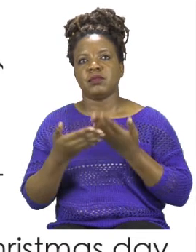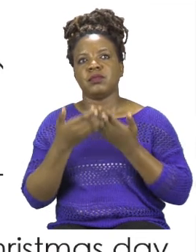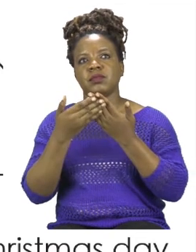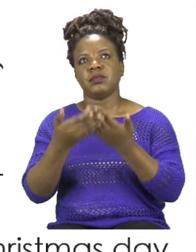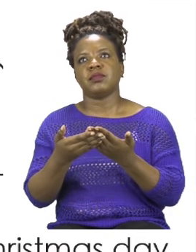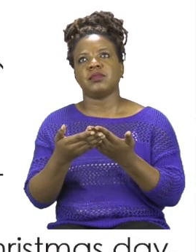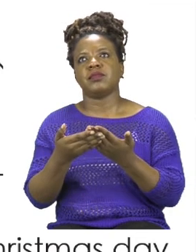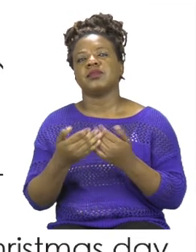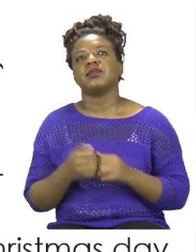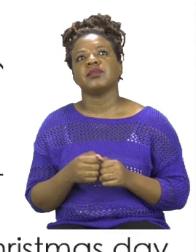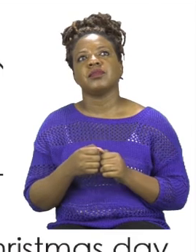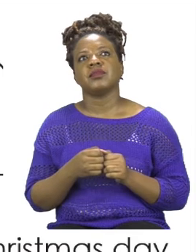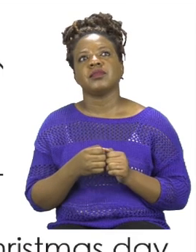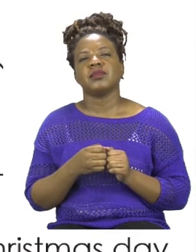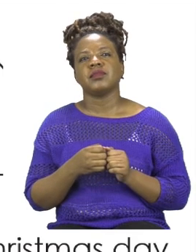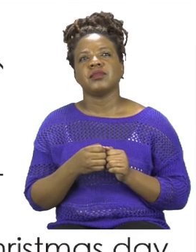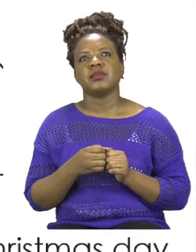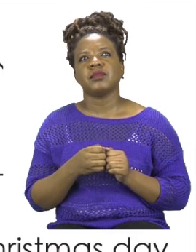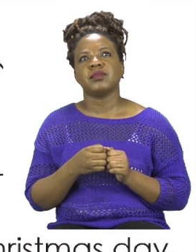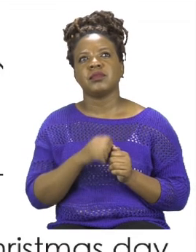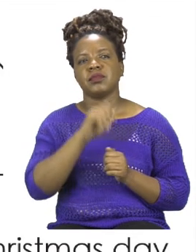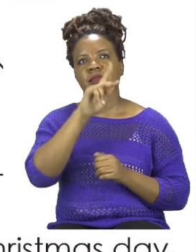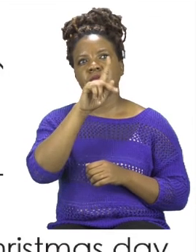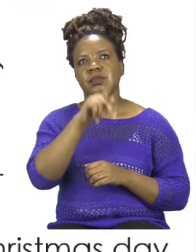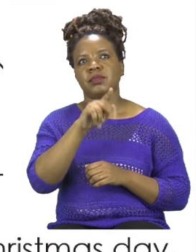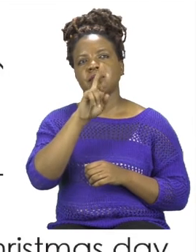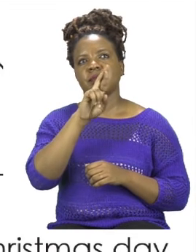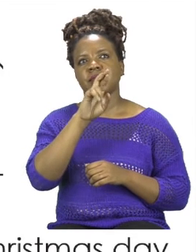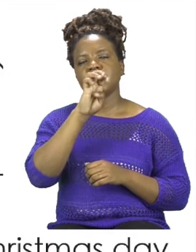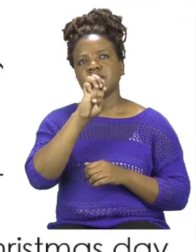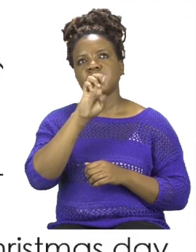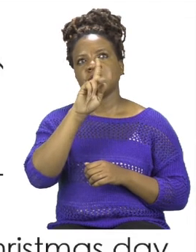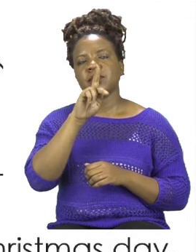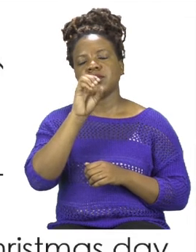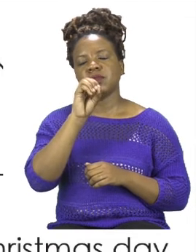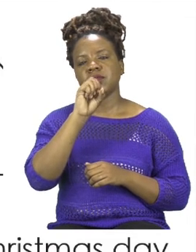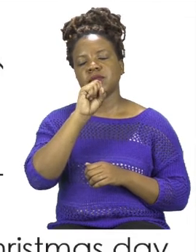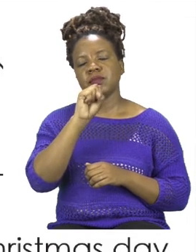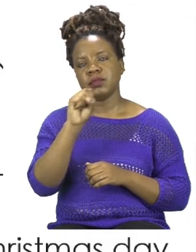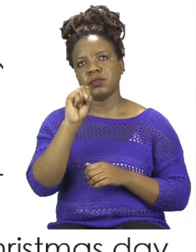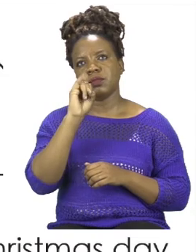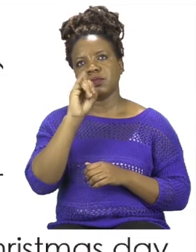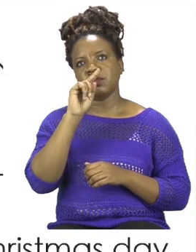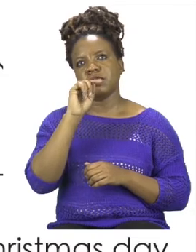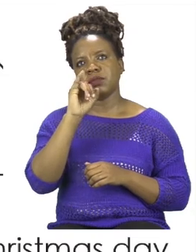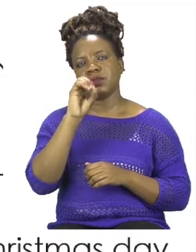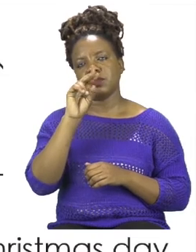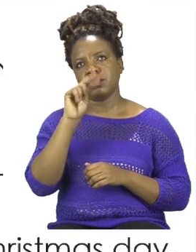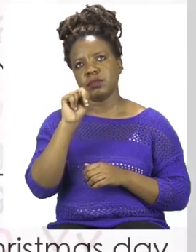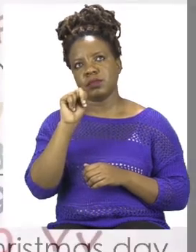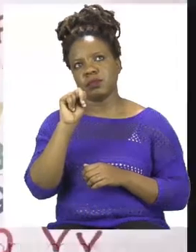Now the pre-positions of time that we're going to be using today are on the board so let's take a look. We